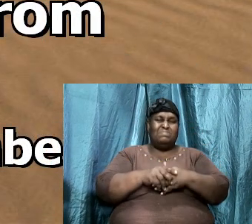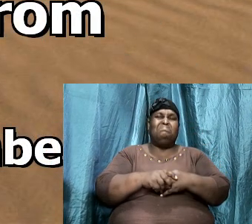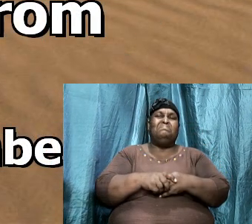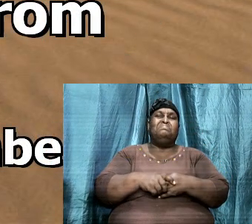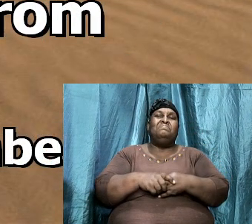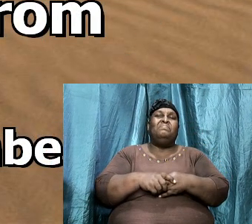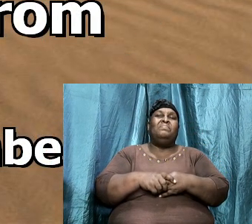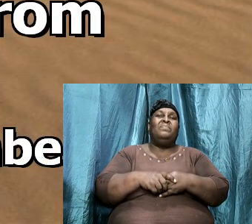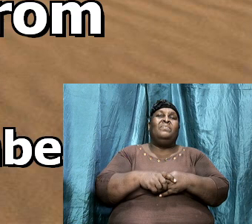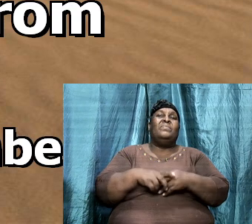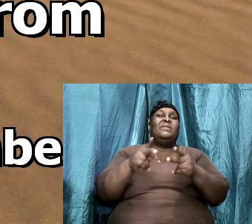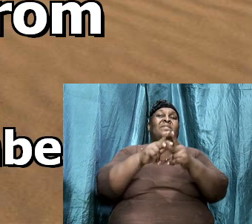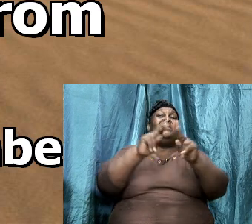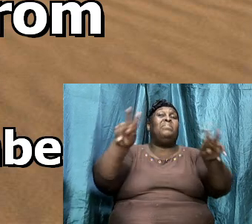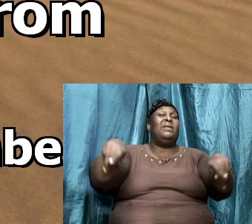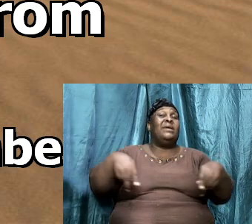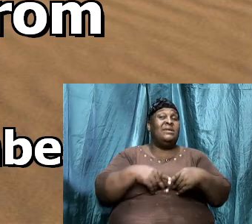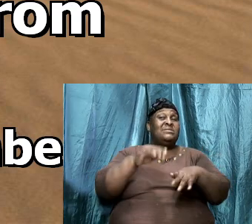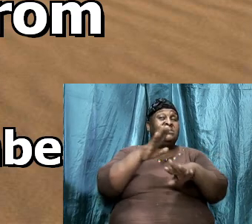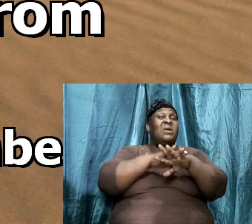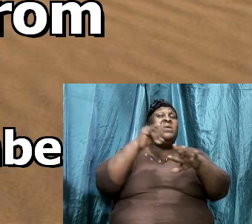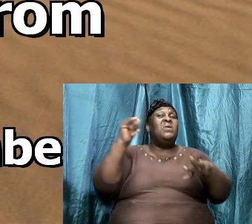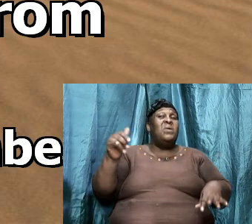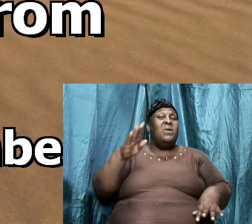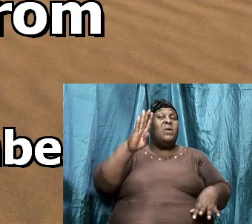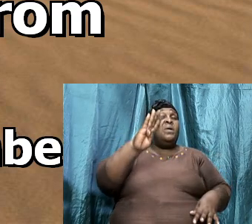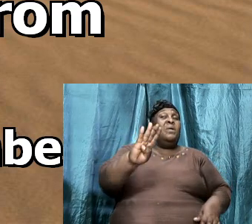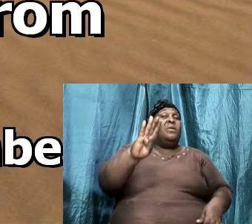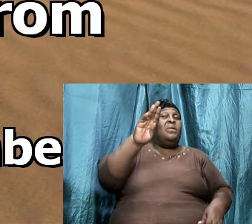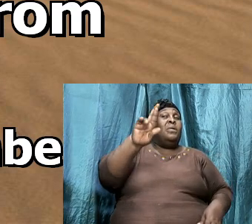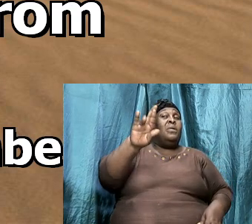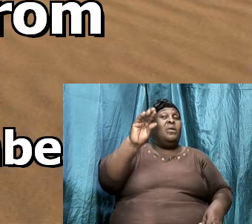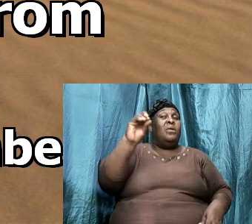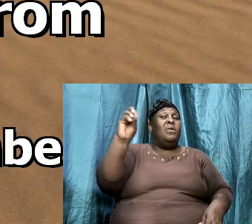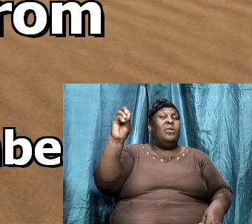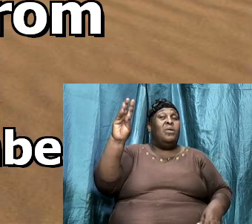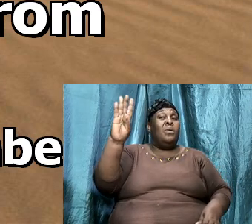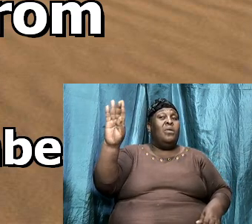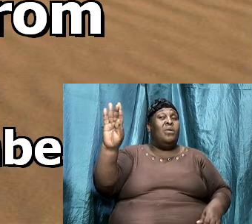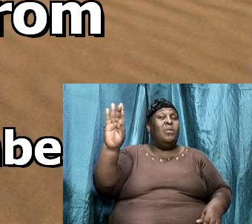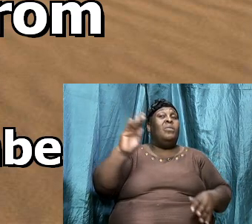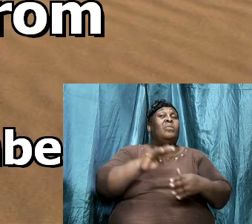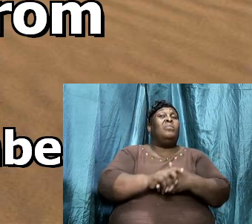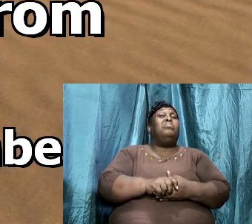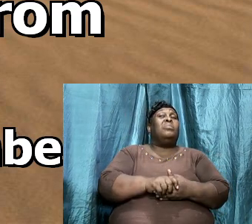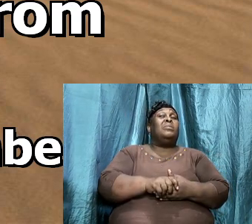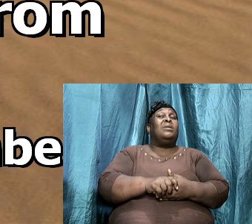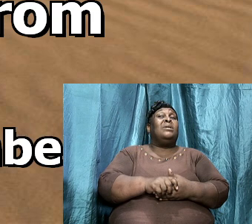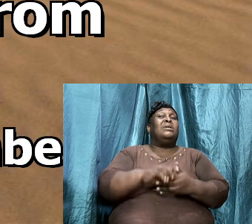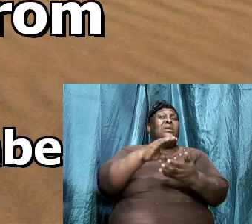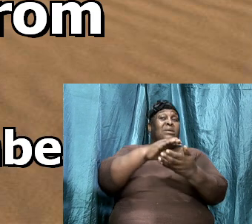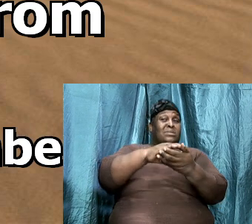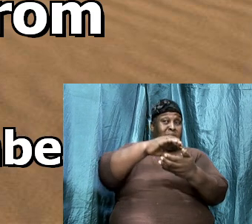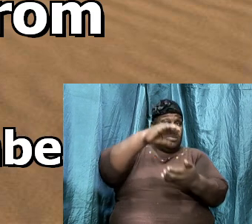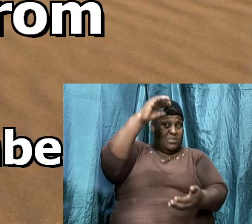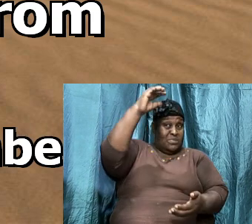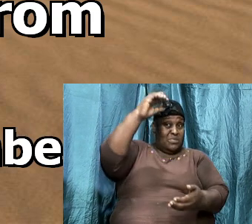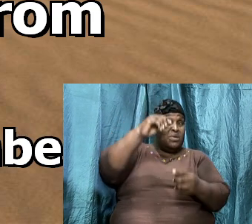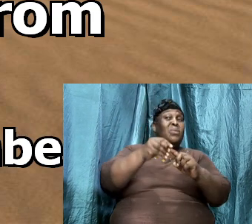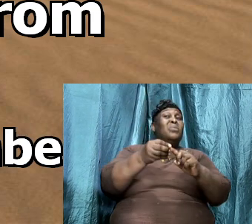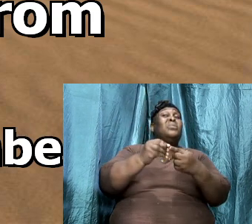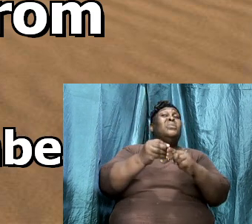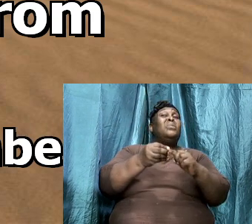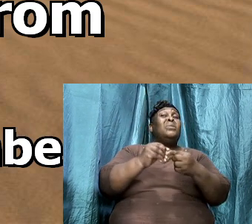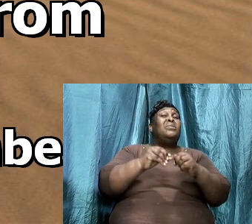The place was called the brook of Eshkod, because the cluster of grapes which the children of Israel cut down from